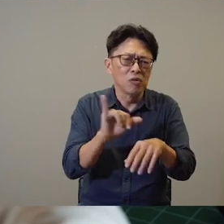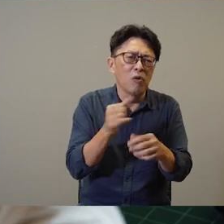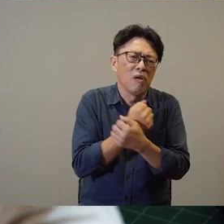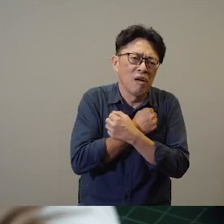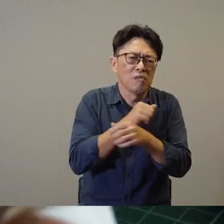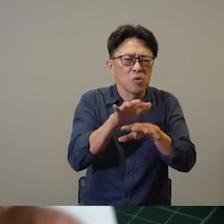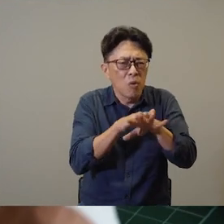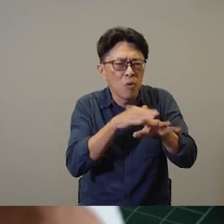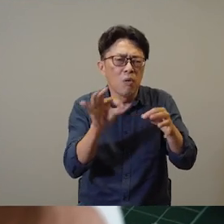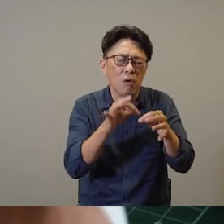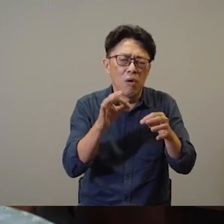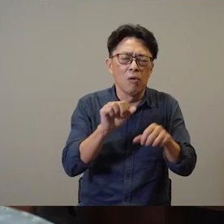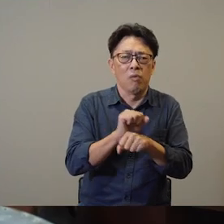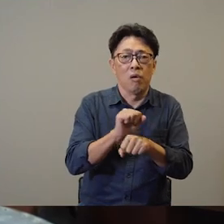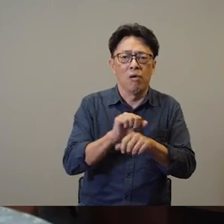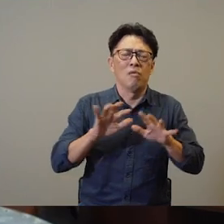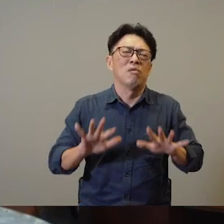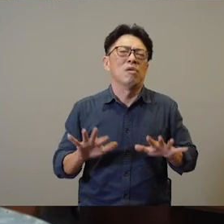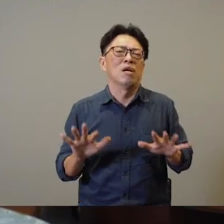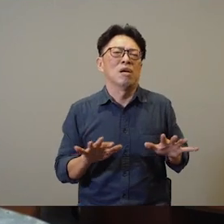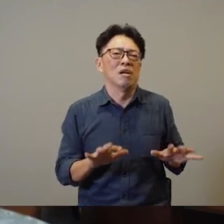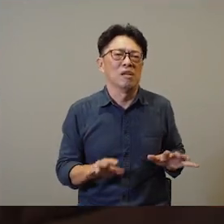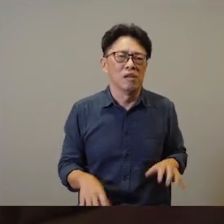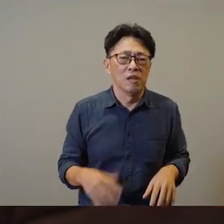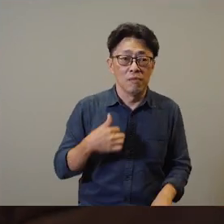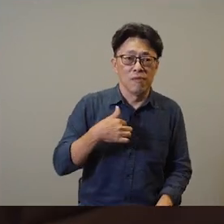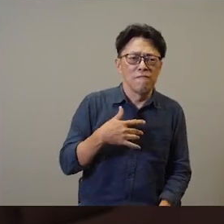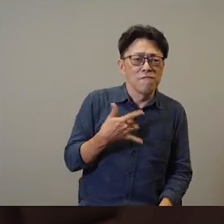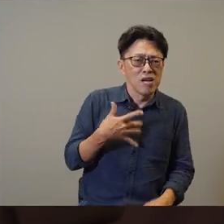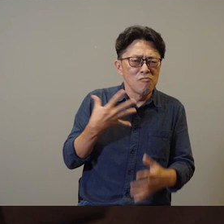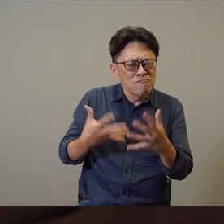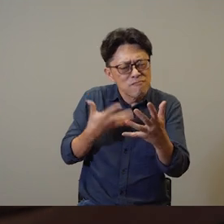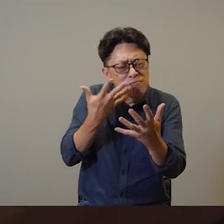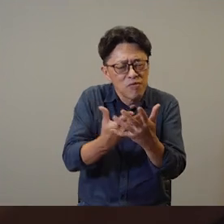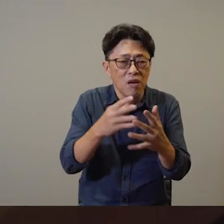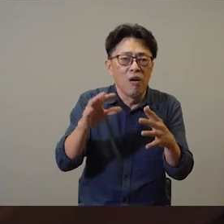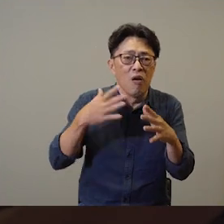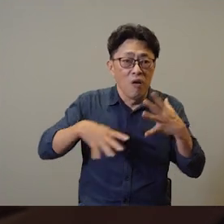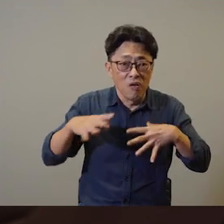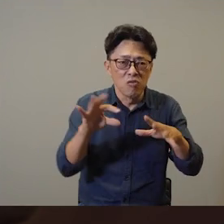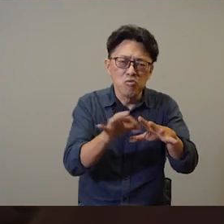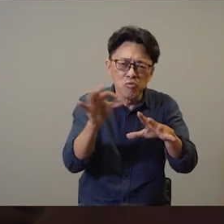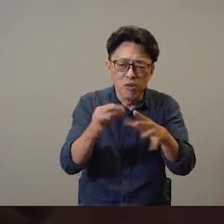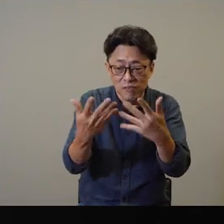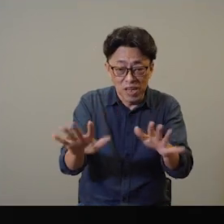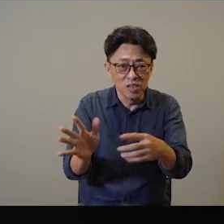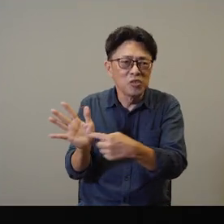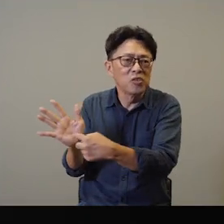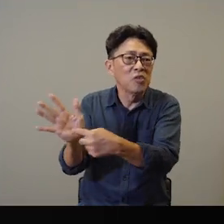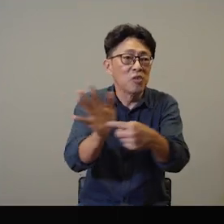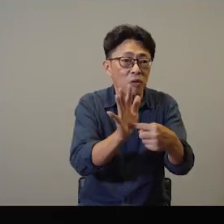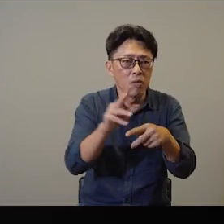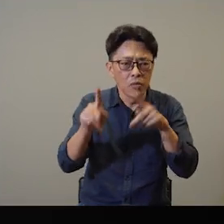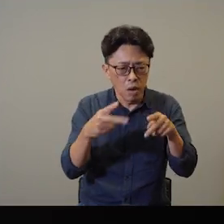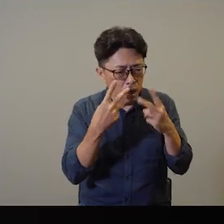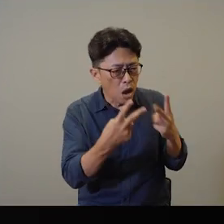slowness, how it takes time to build up into a final product. Something that I love about handcrafted things is how I feel like there is something of the